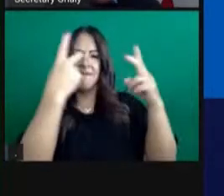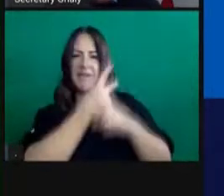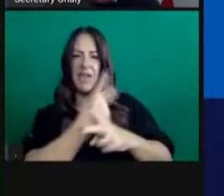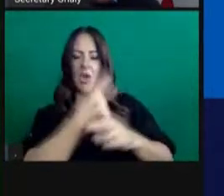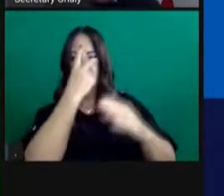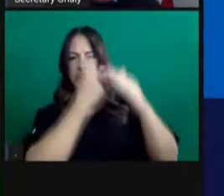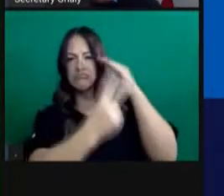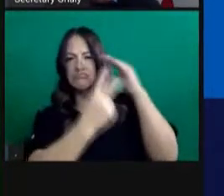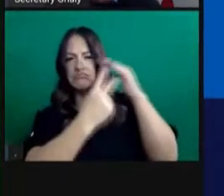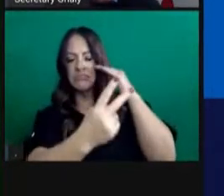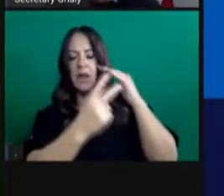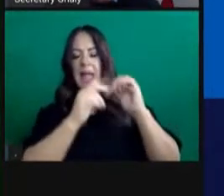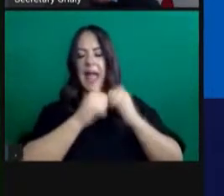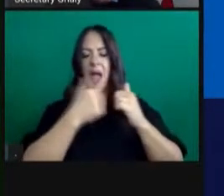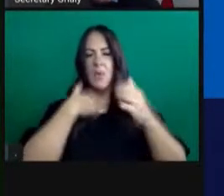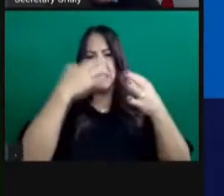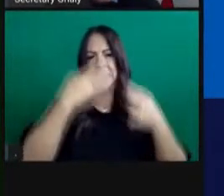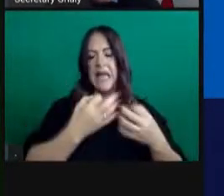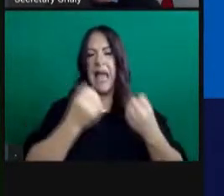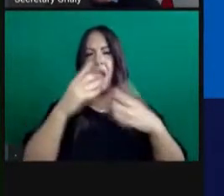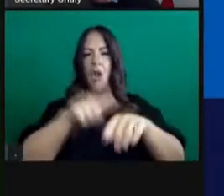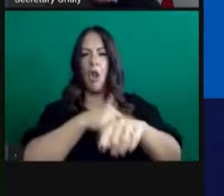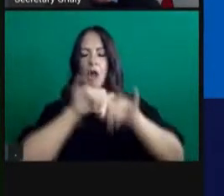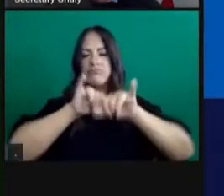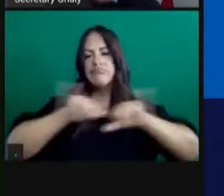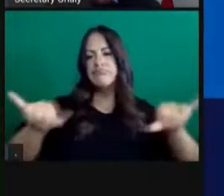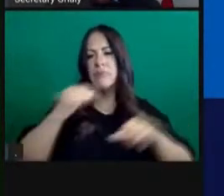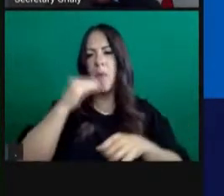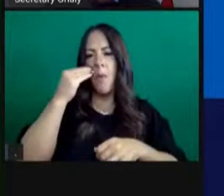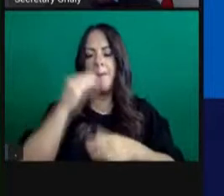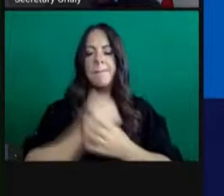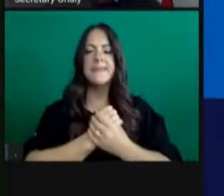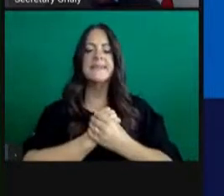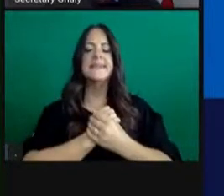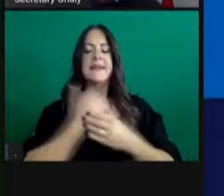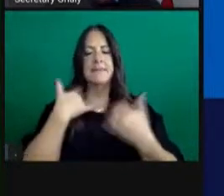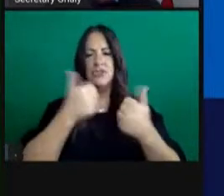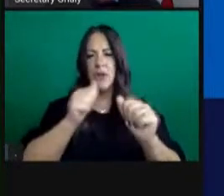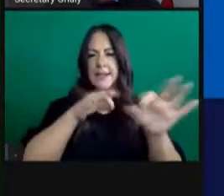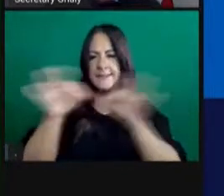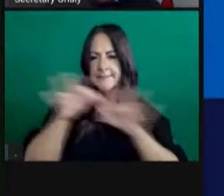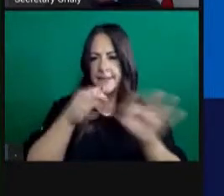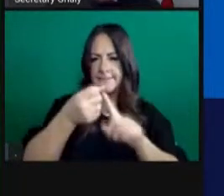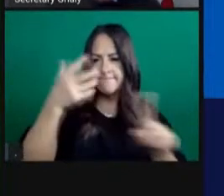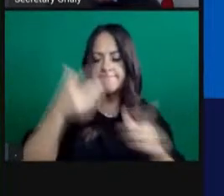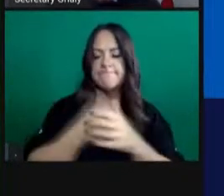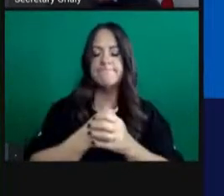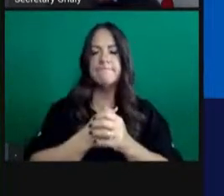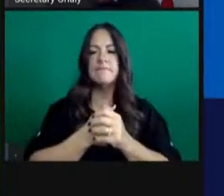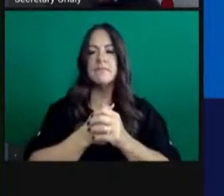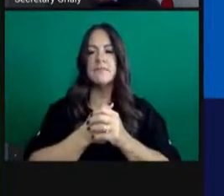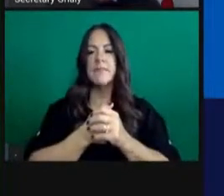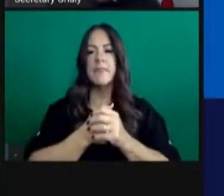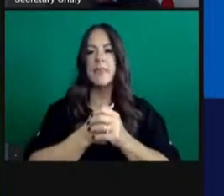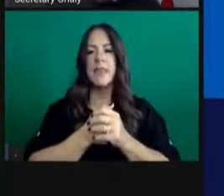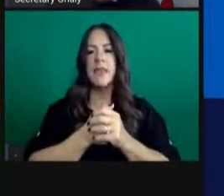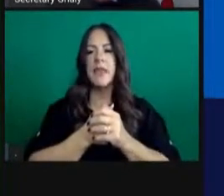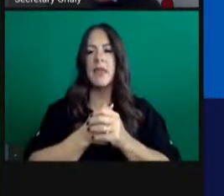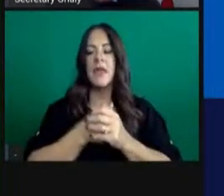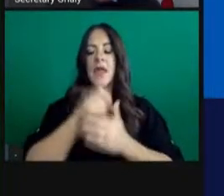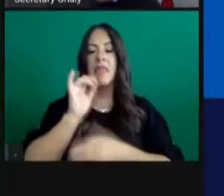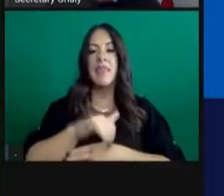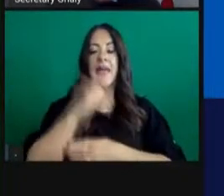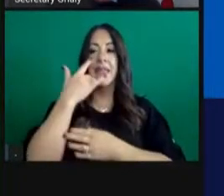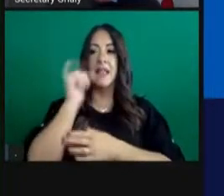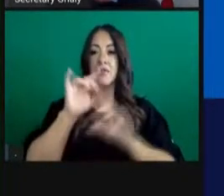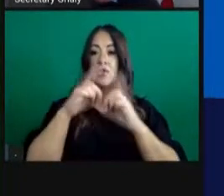saw some of the inputs on the prior slide, but I'll go a little deeper here. So as I said, these projections are going to be run by the California